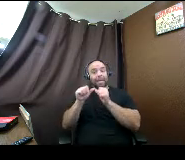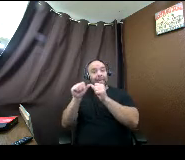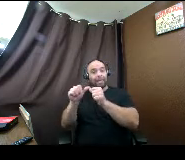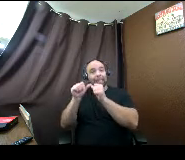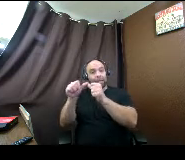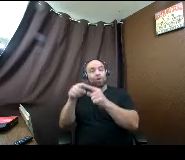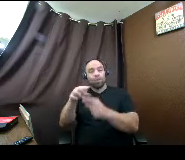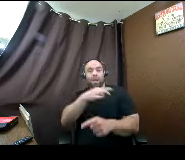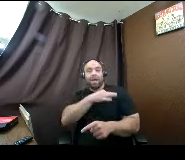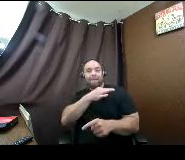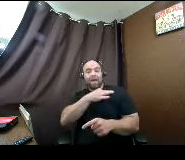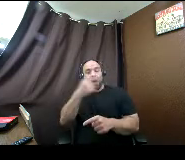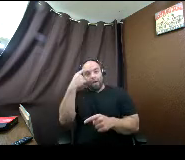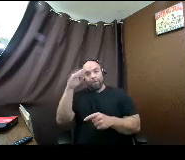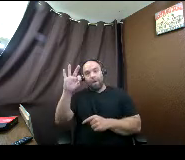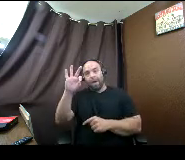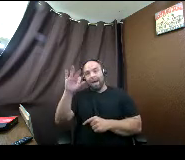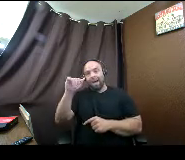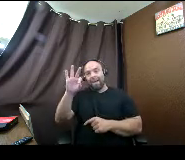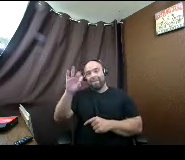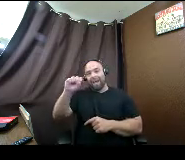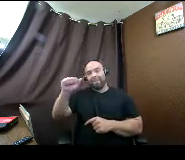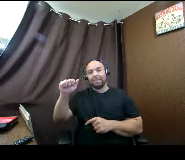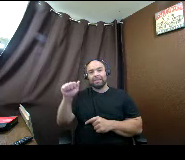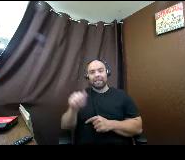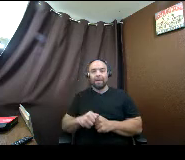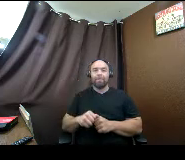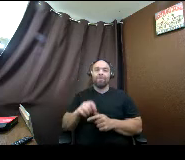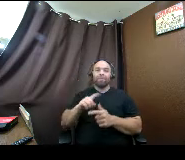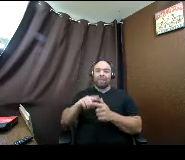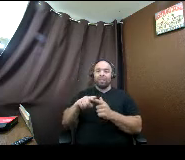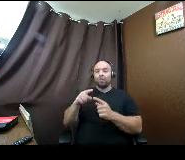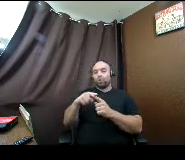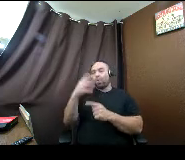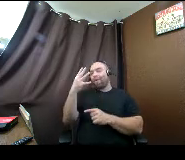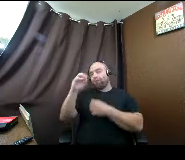if you plan on transferring to a four year. to access your financial aid.